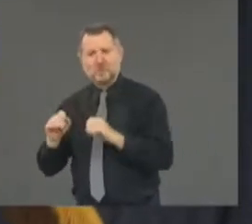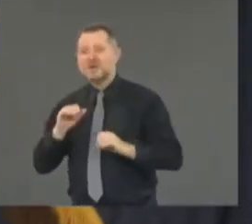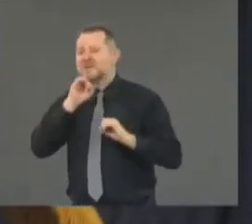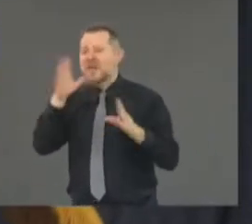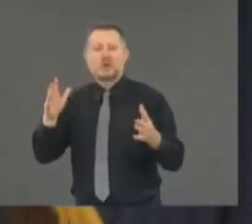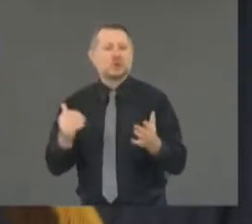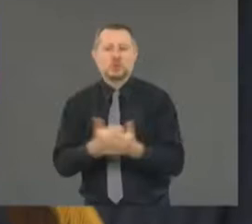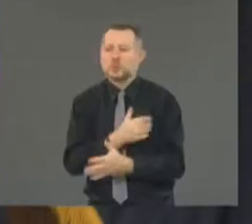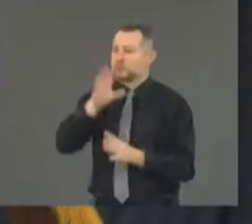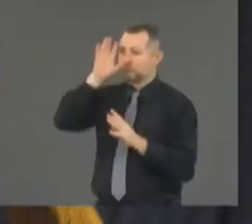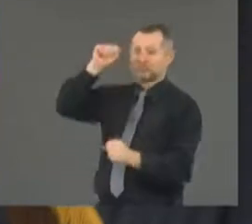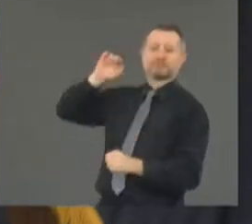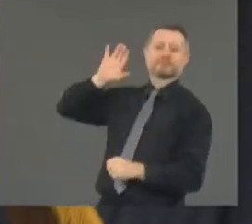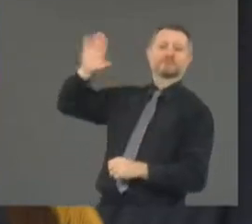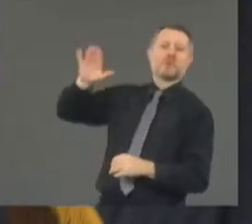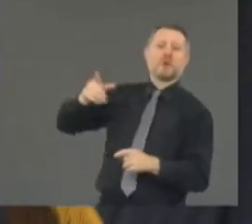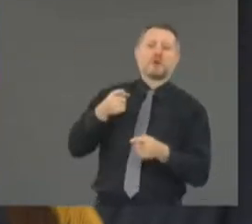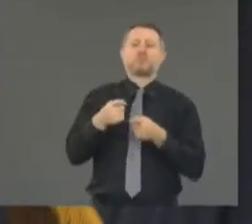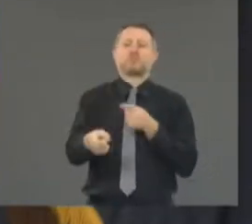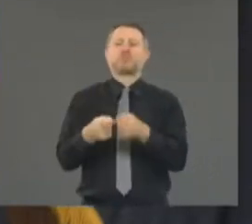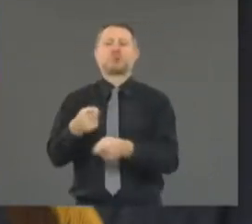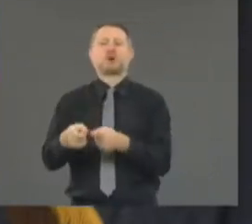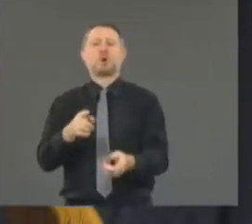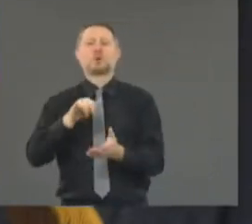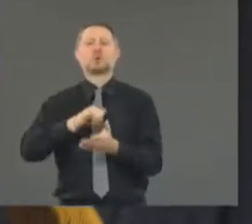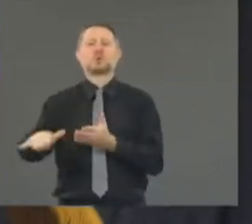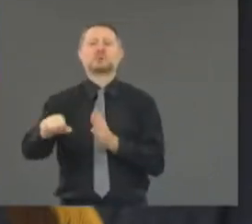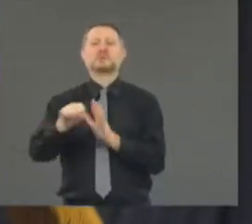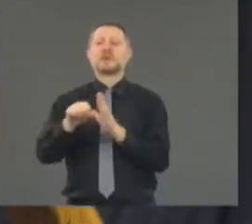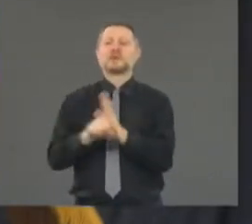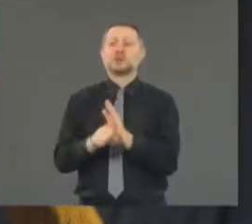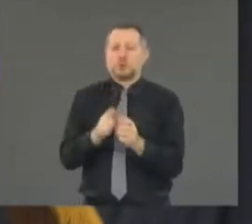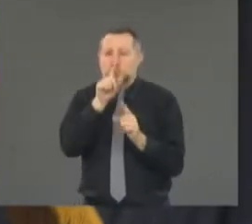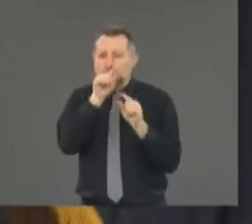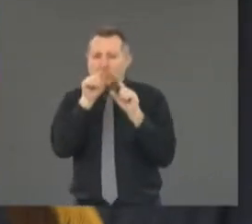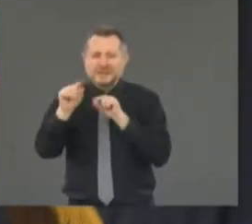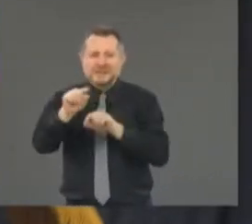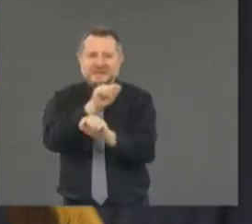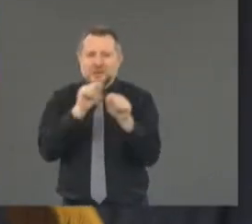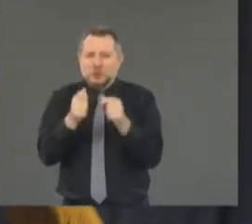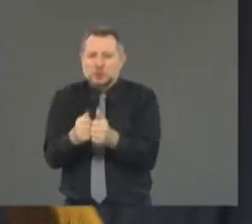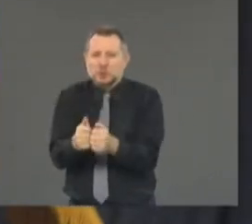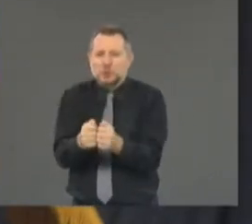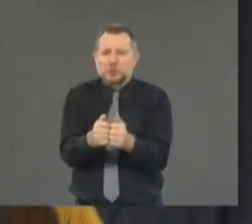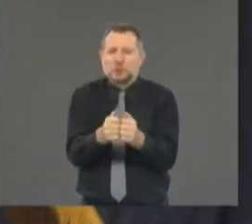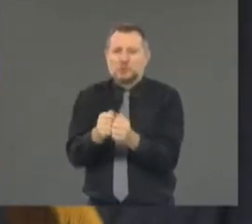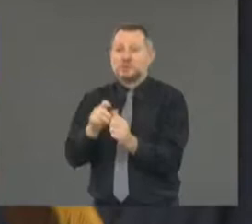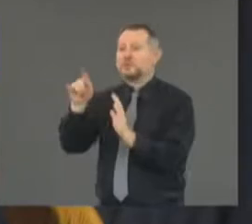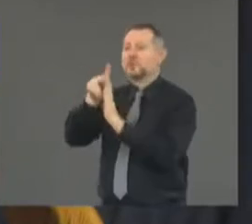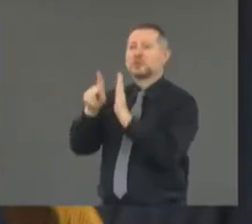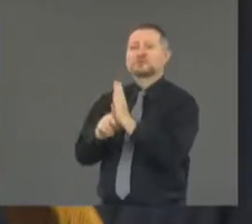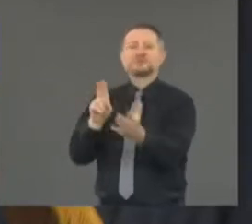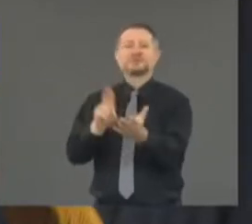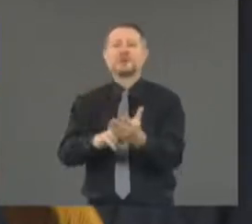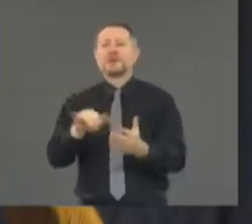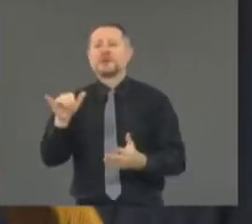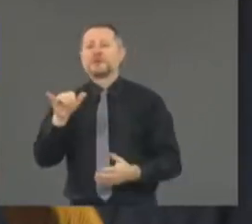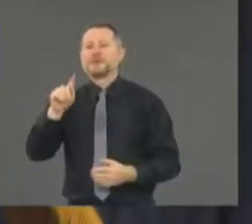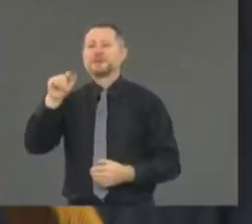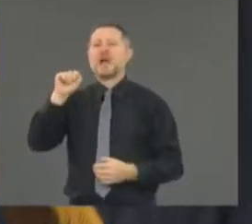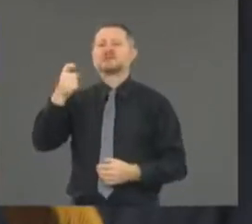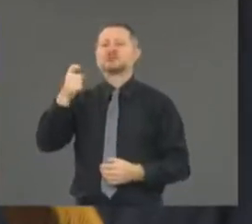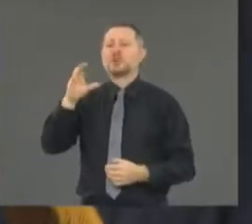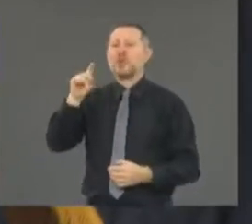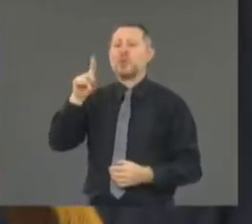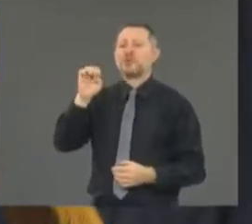His policies have been vicious to New York. He changed the tax code in a way that increased the taxes in New